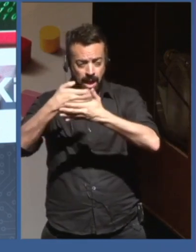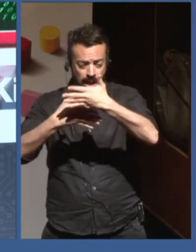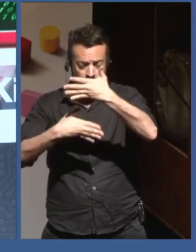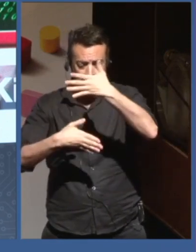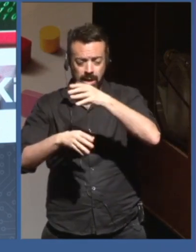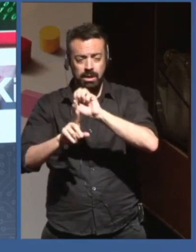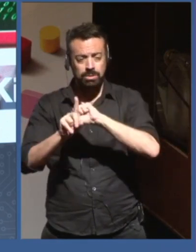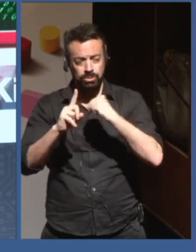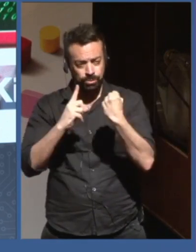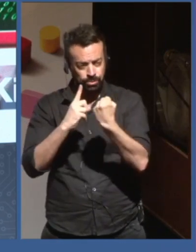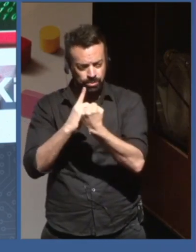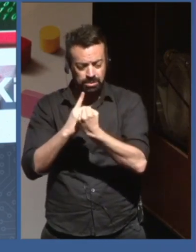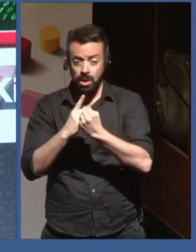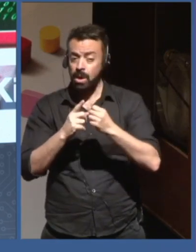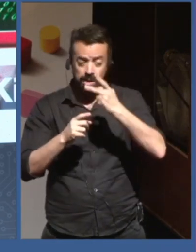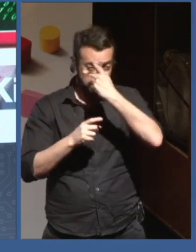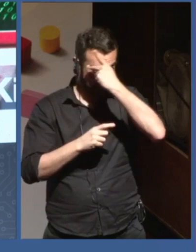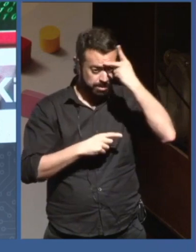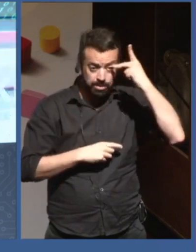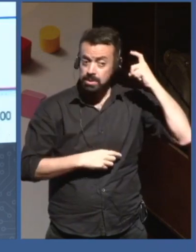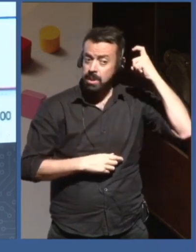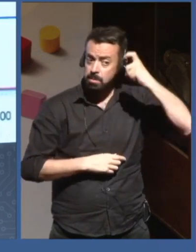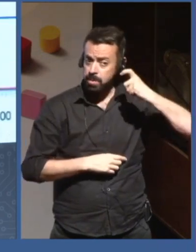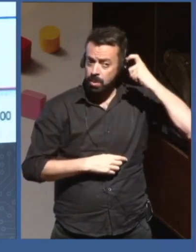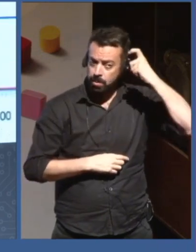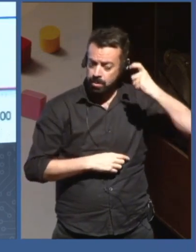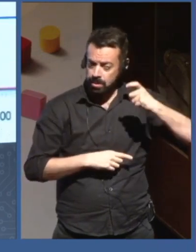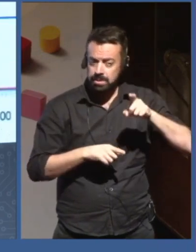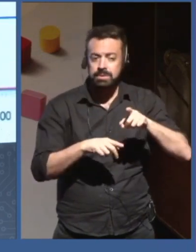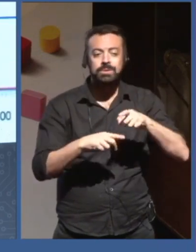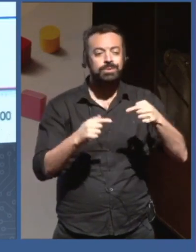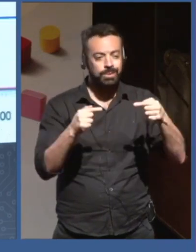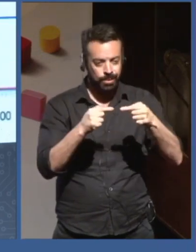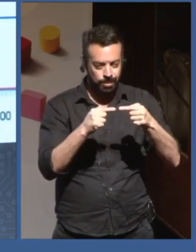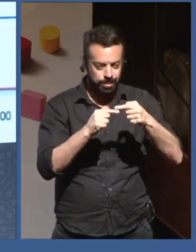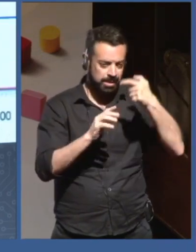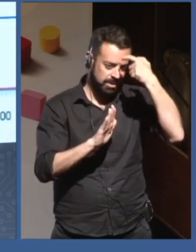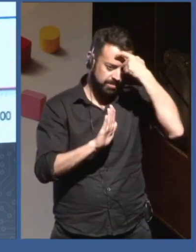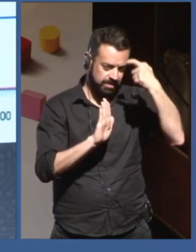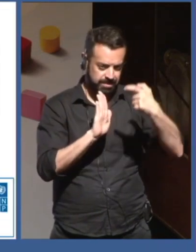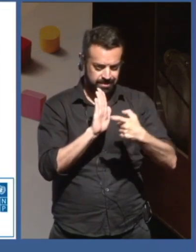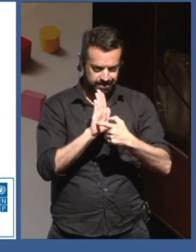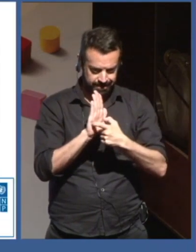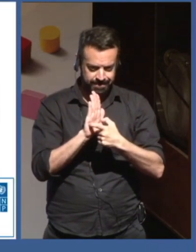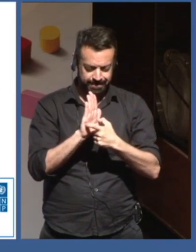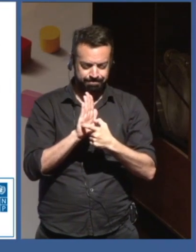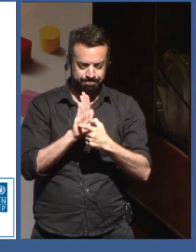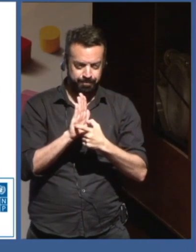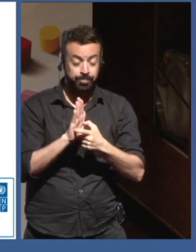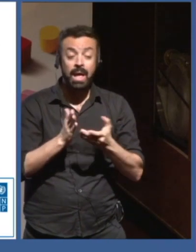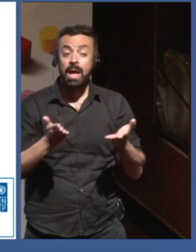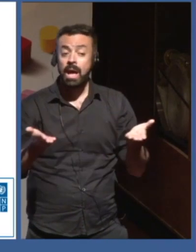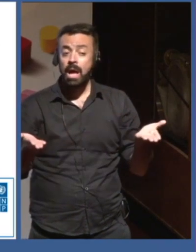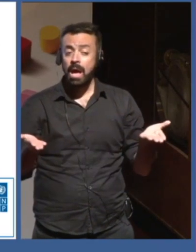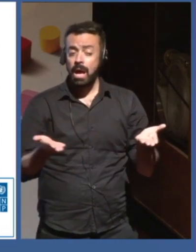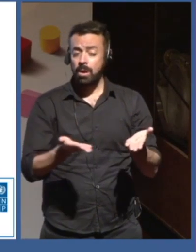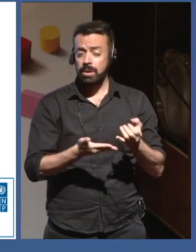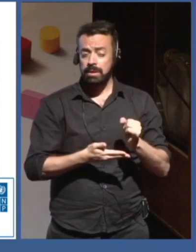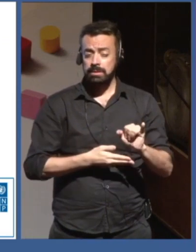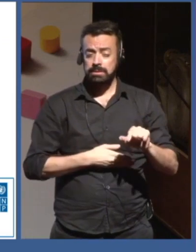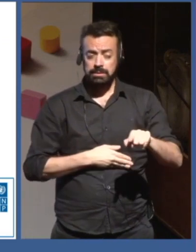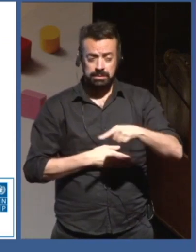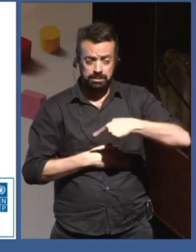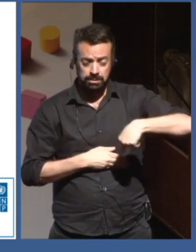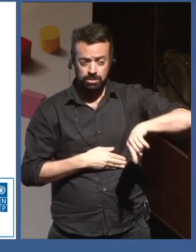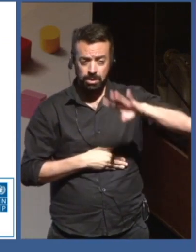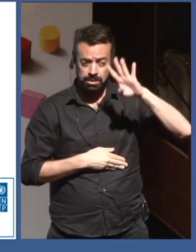AI. But at the same time, if we look historically, so if we take a long-term picture, so this is,